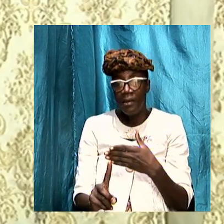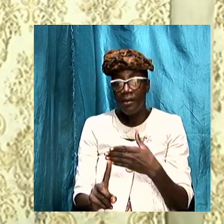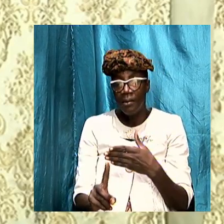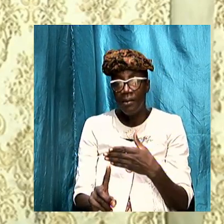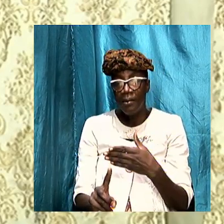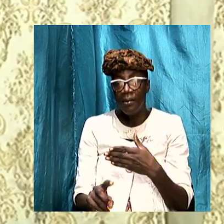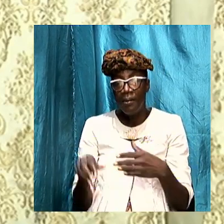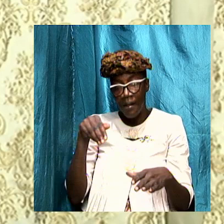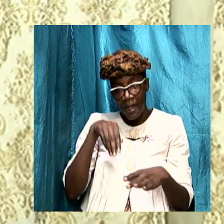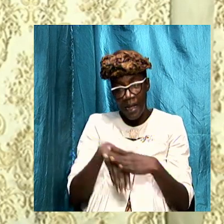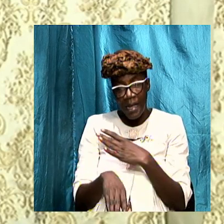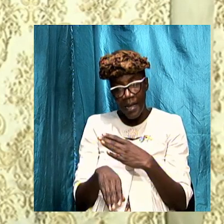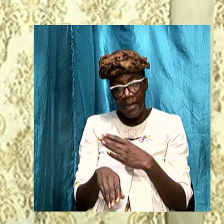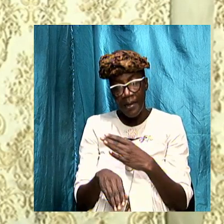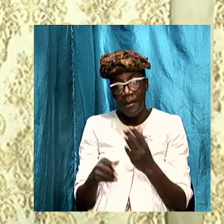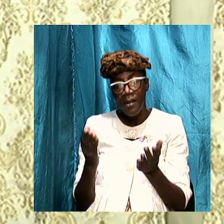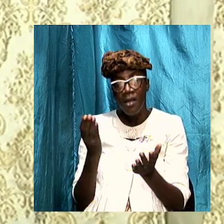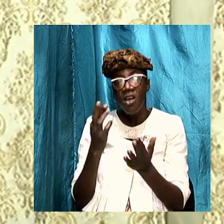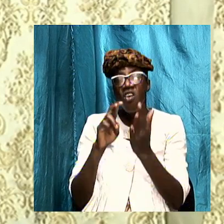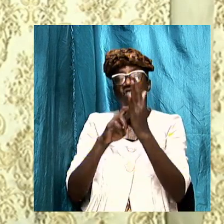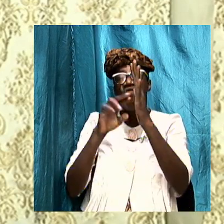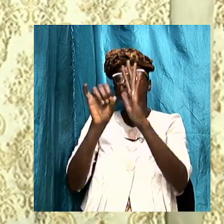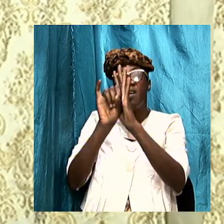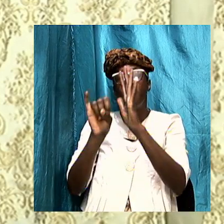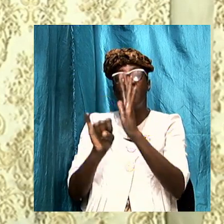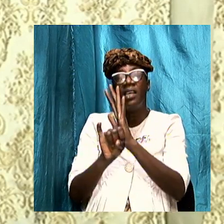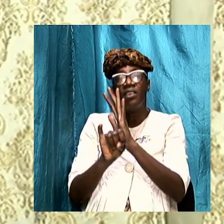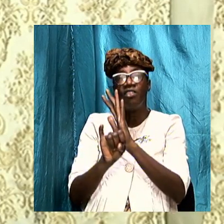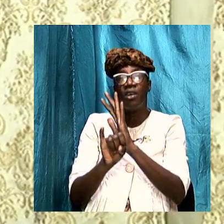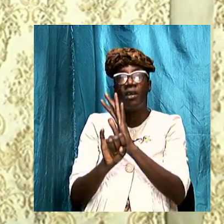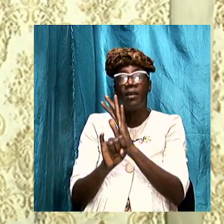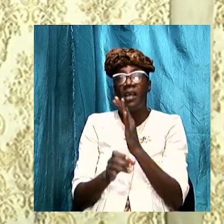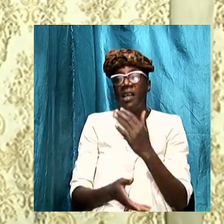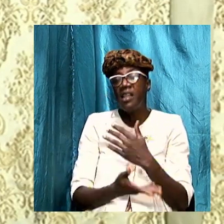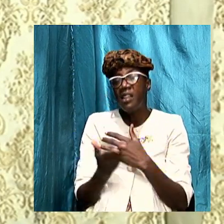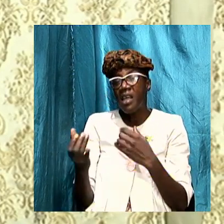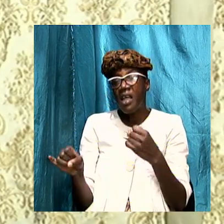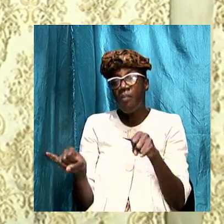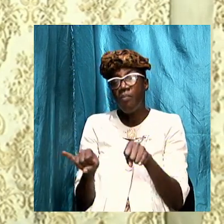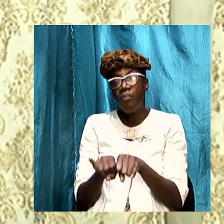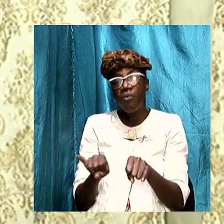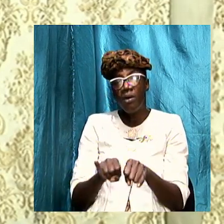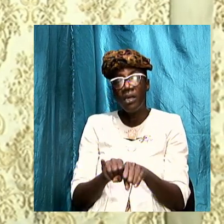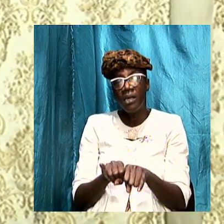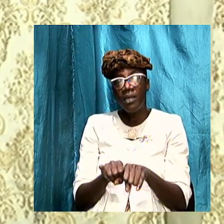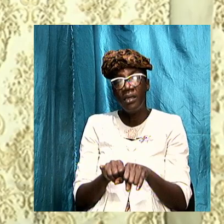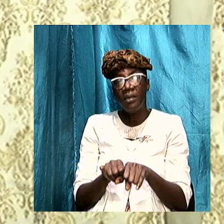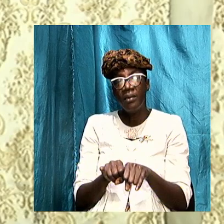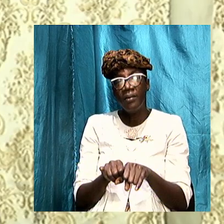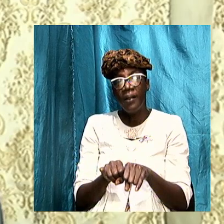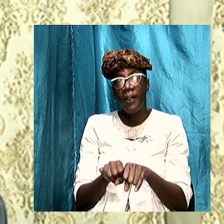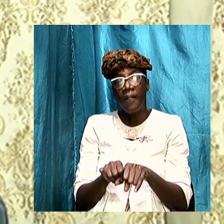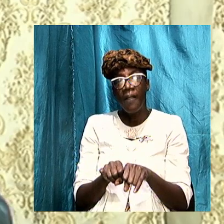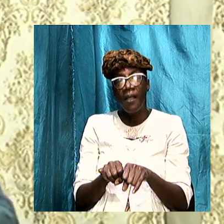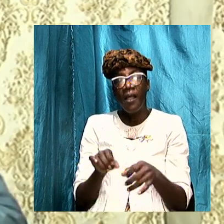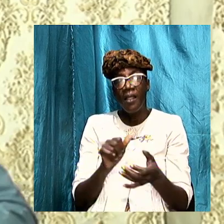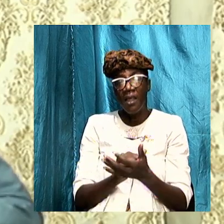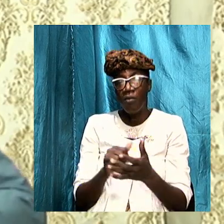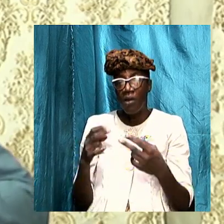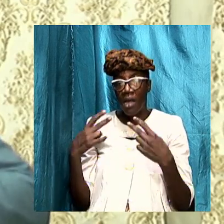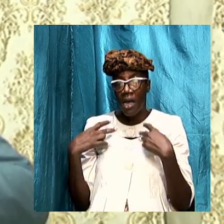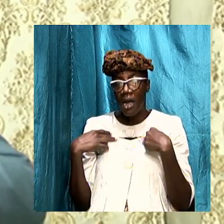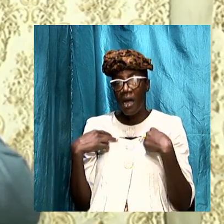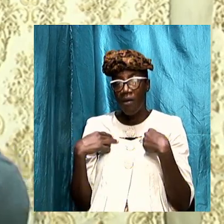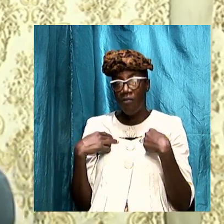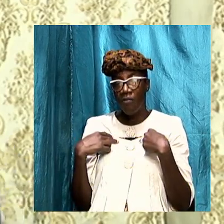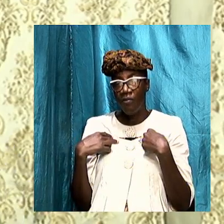in Revelation it is therefore important and imperative that we have